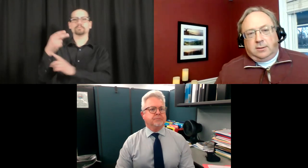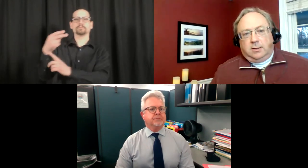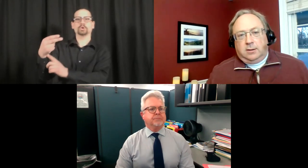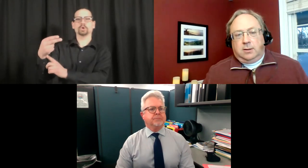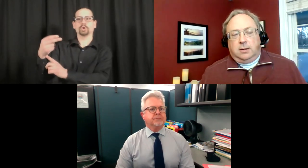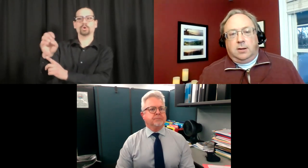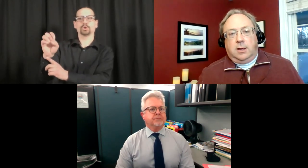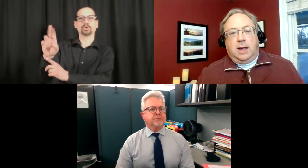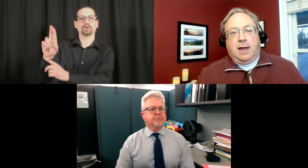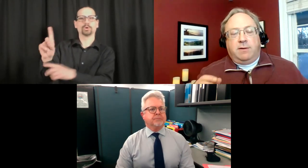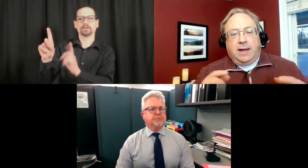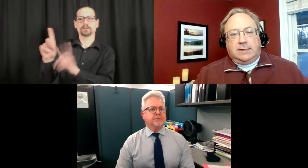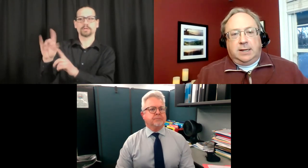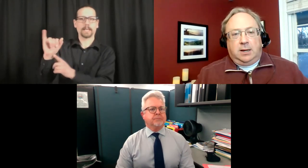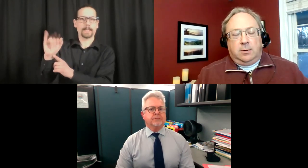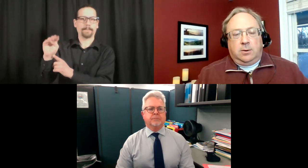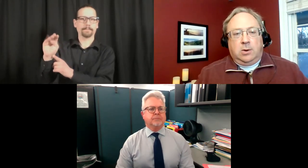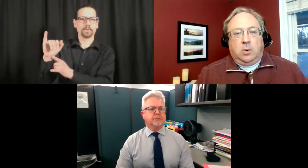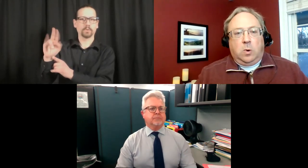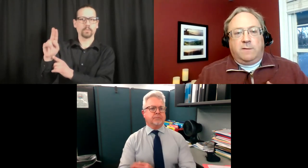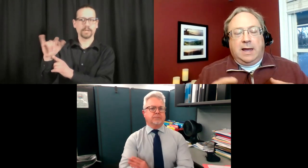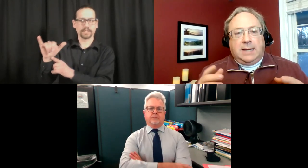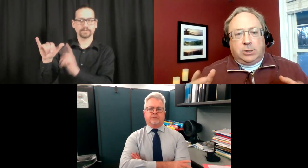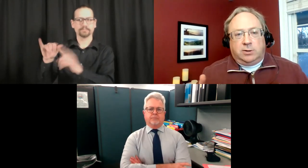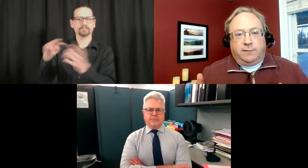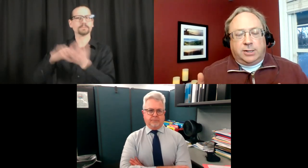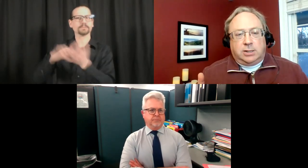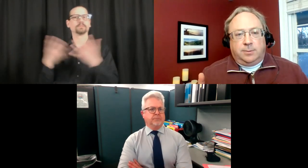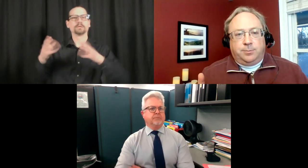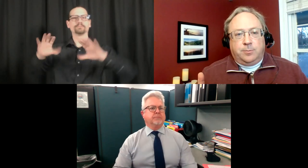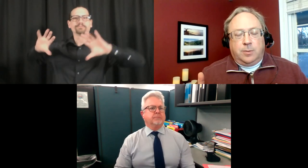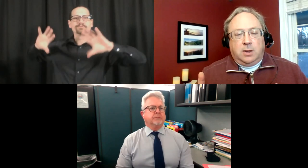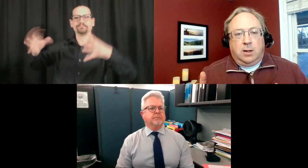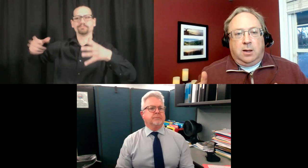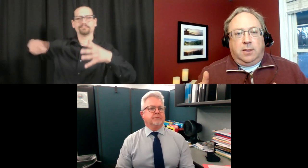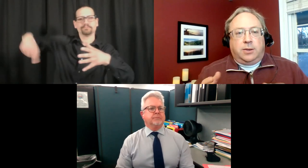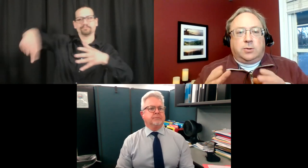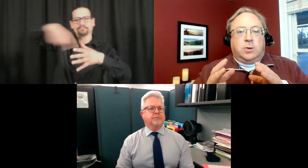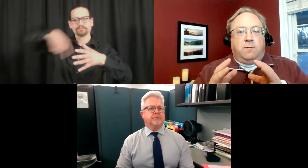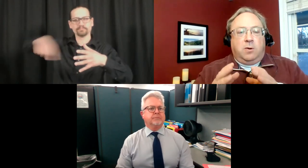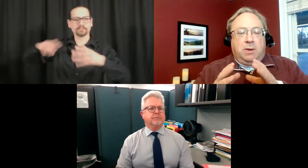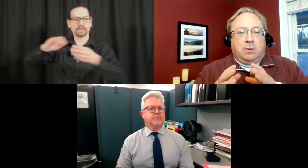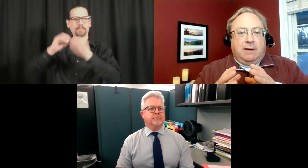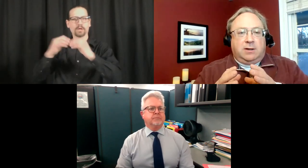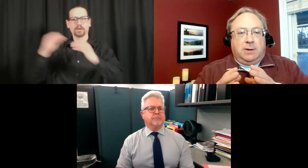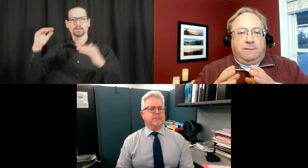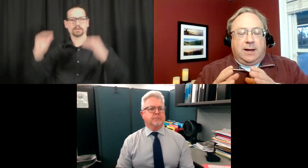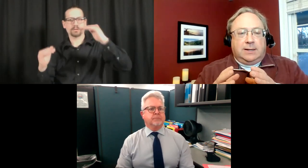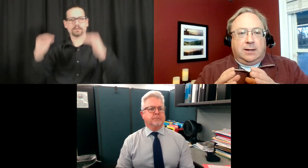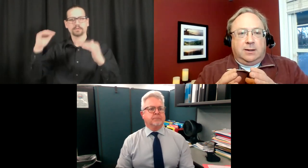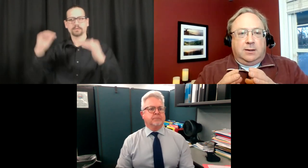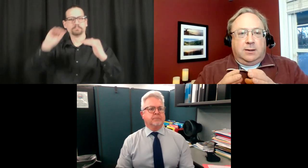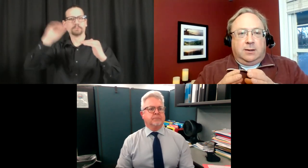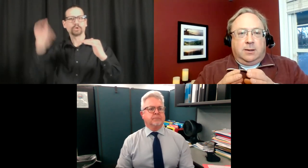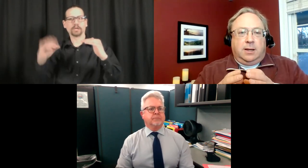have the vaccine or have had natural infection, that there's so few people left to be